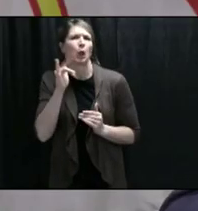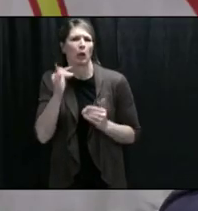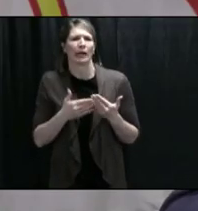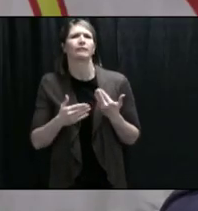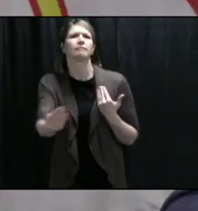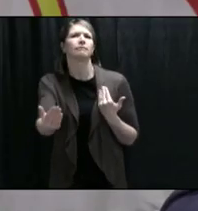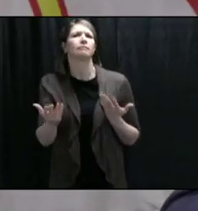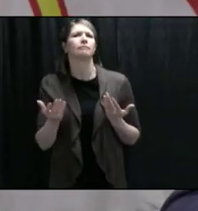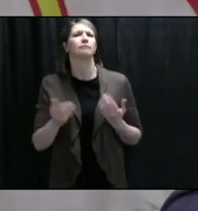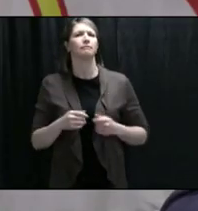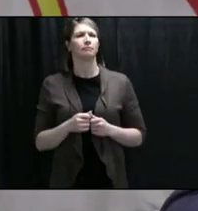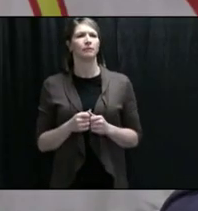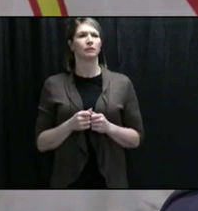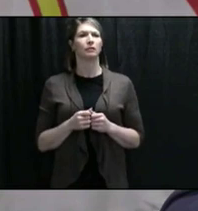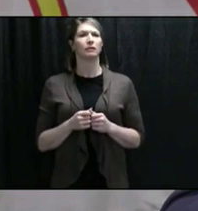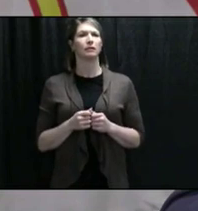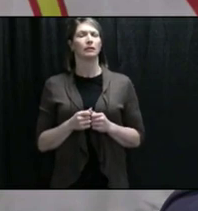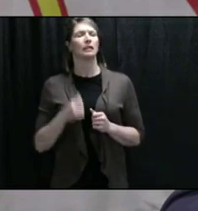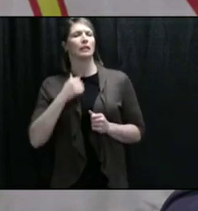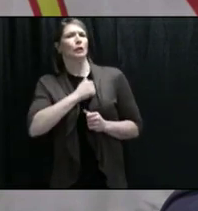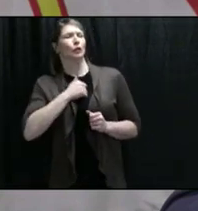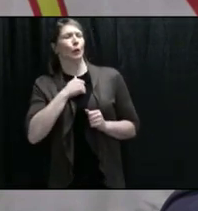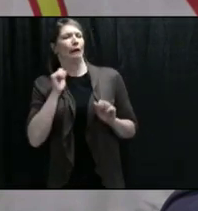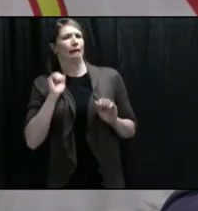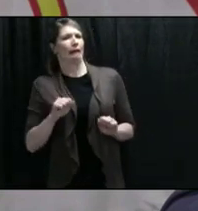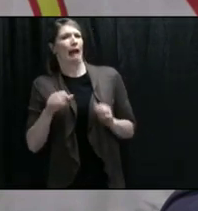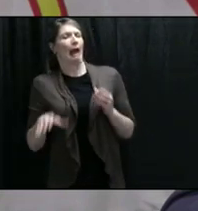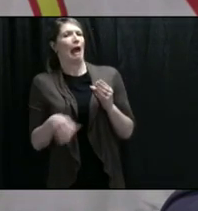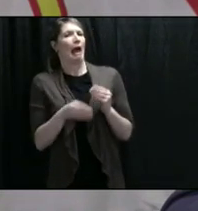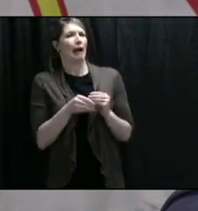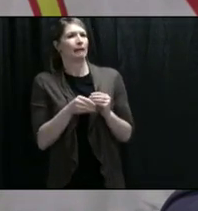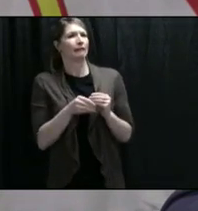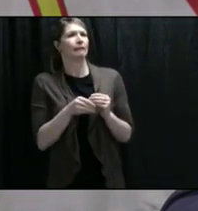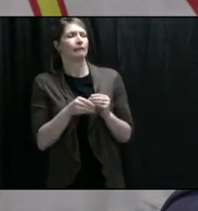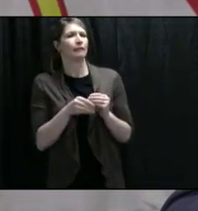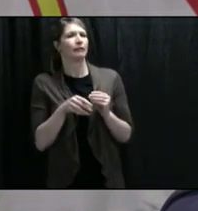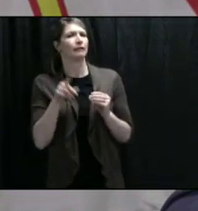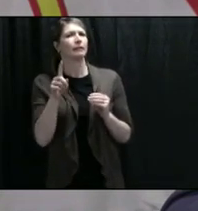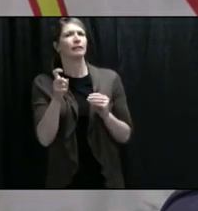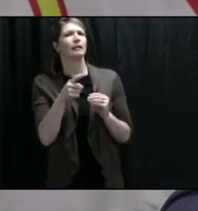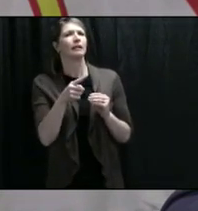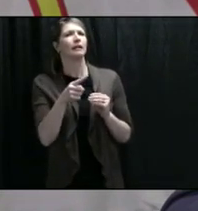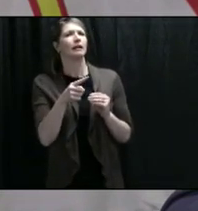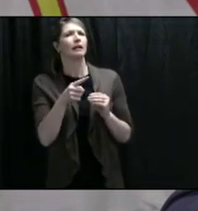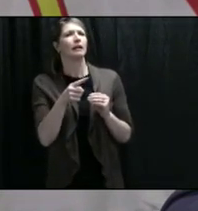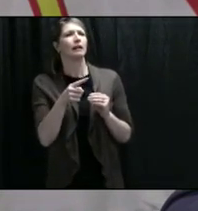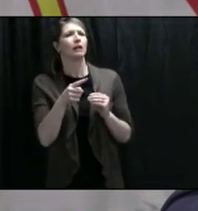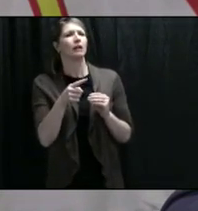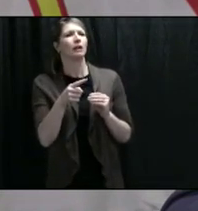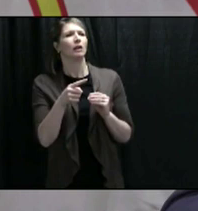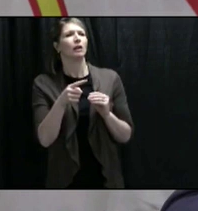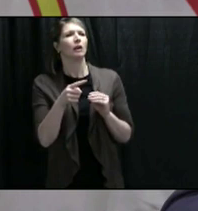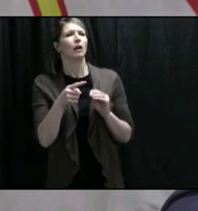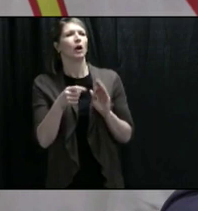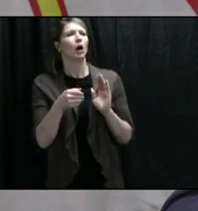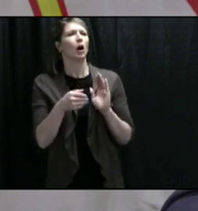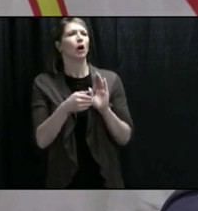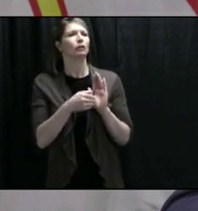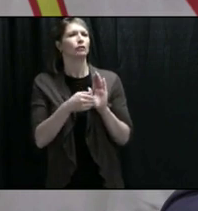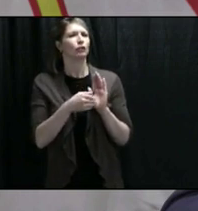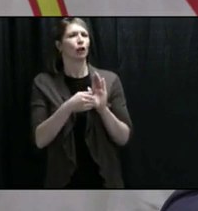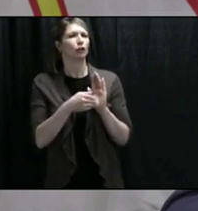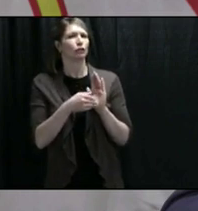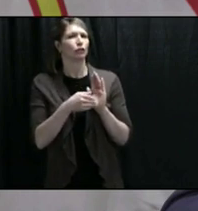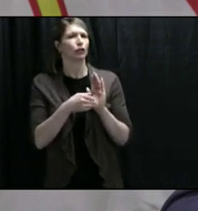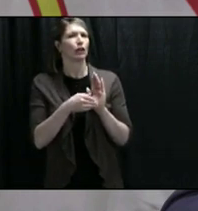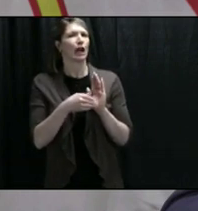Patrick, and you raised… And, sorry, if I could add, I'm just looking for specifically Dr. Hagee or Dr. Fitzgerald